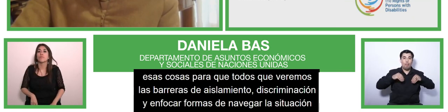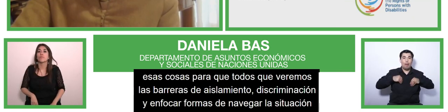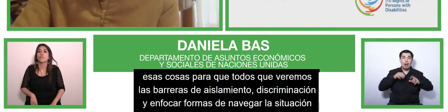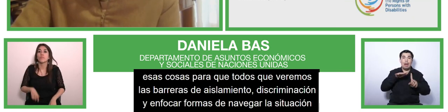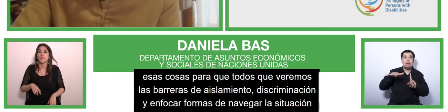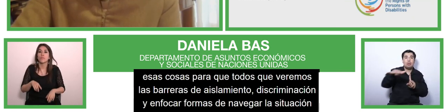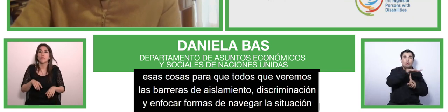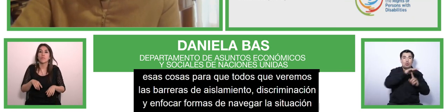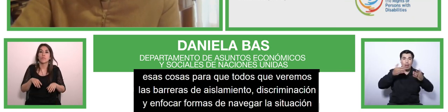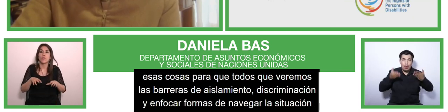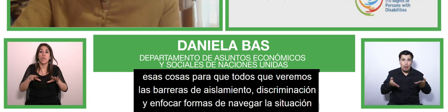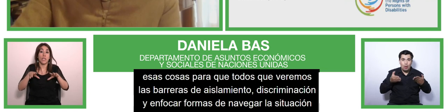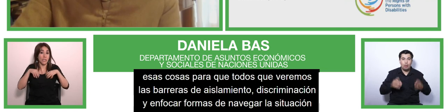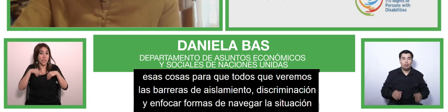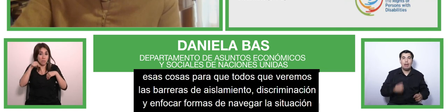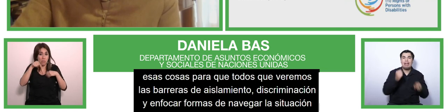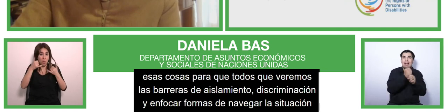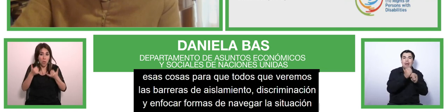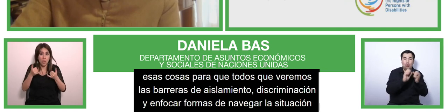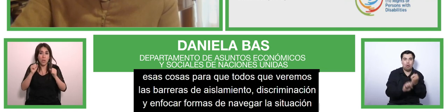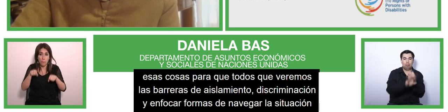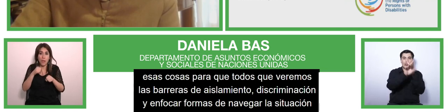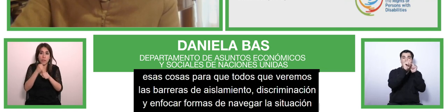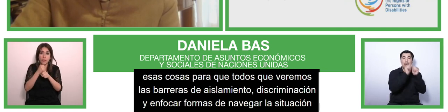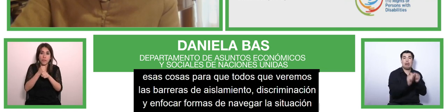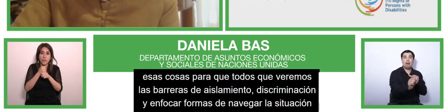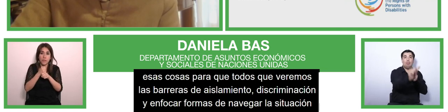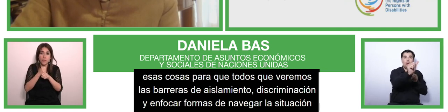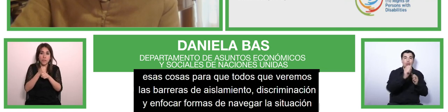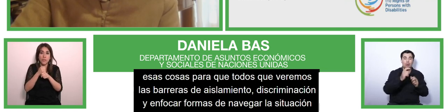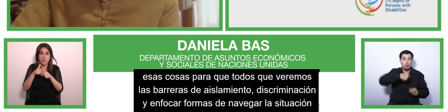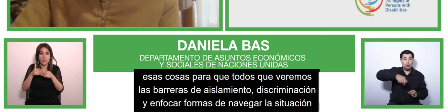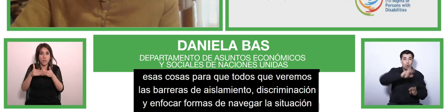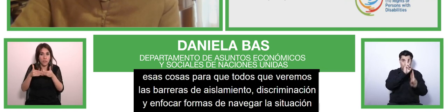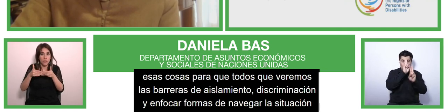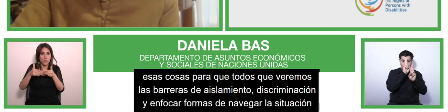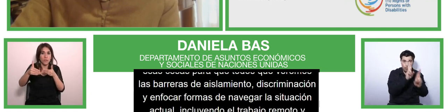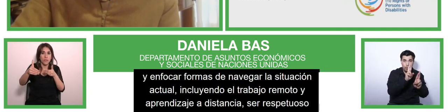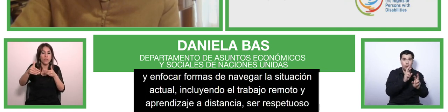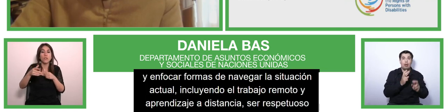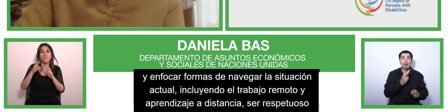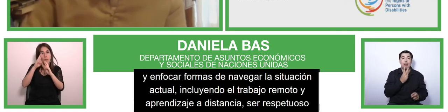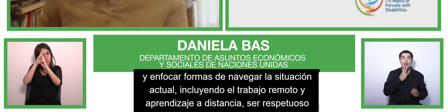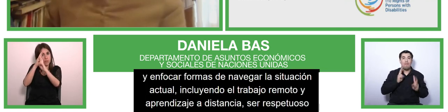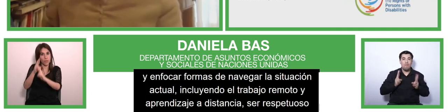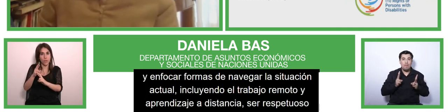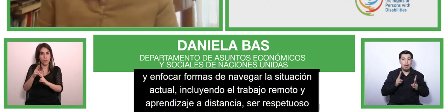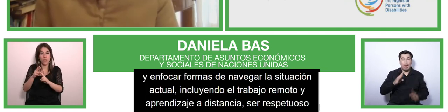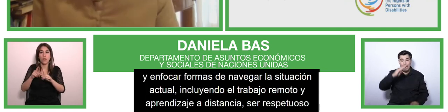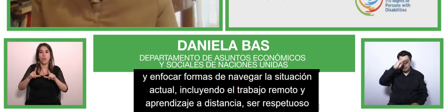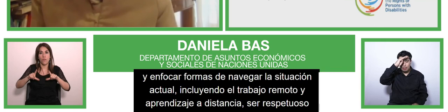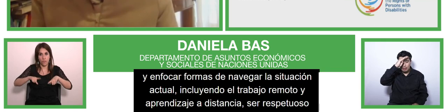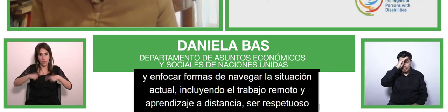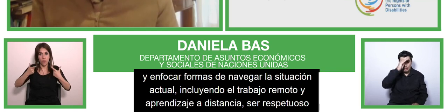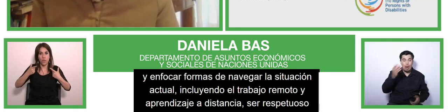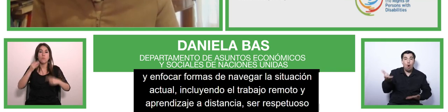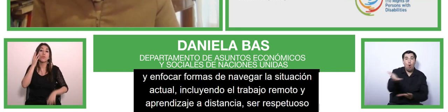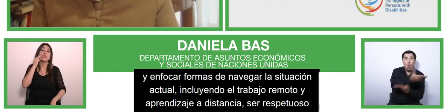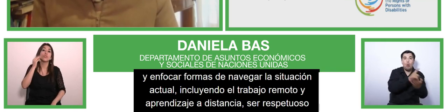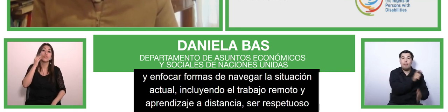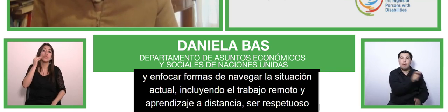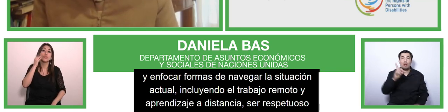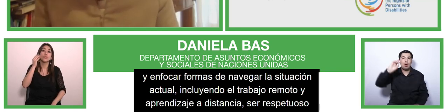you know, and lived experiences of persons with disabilities are integral in the creation of innovative